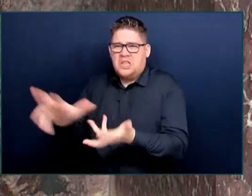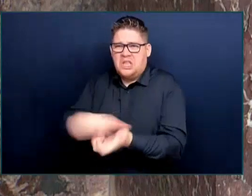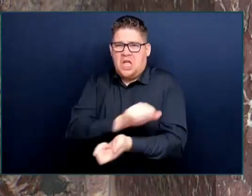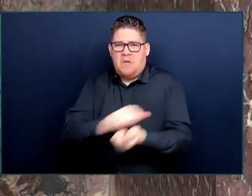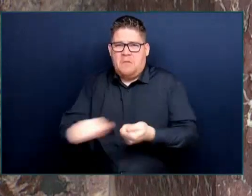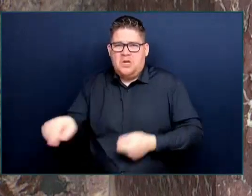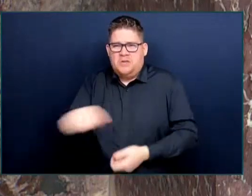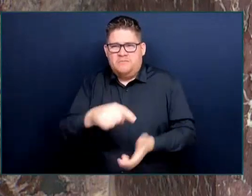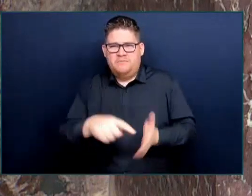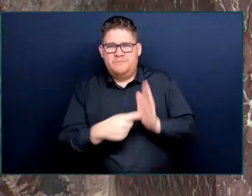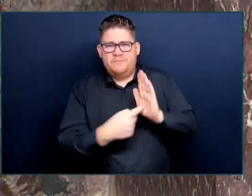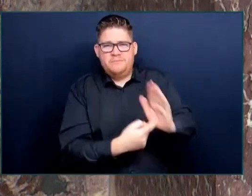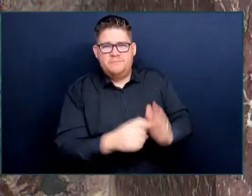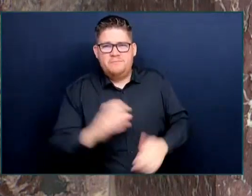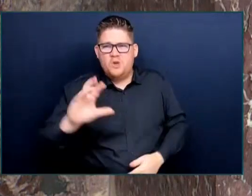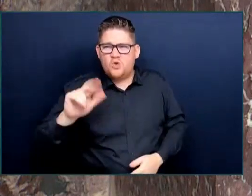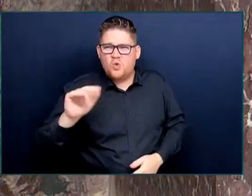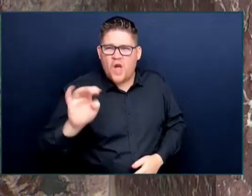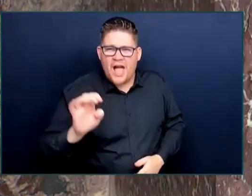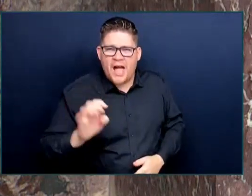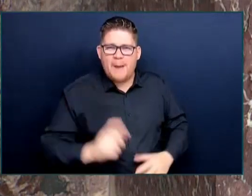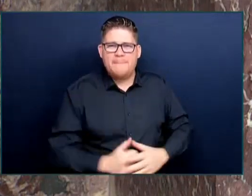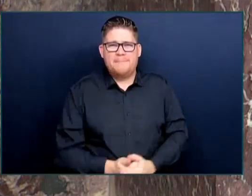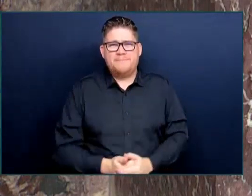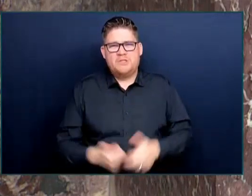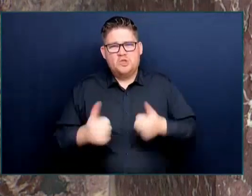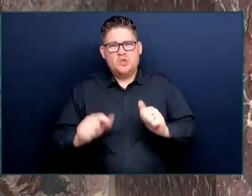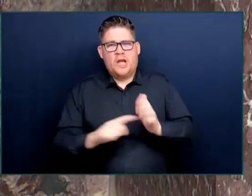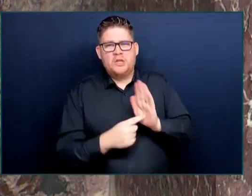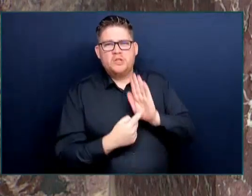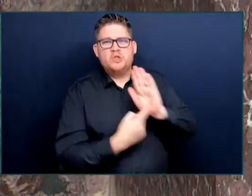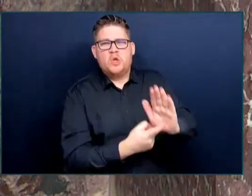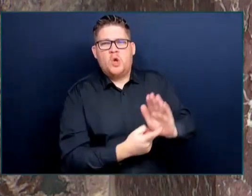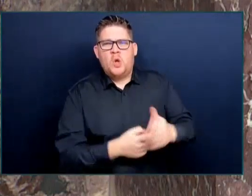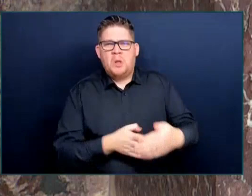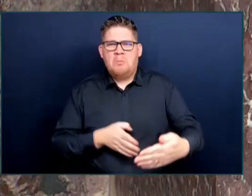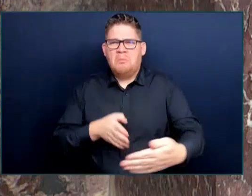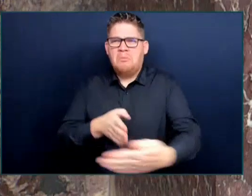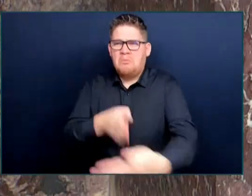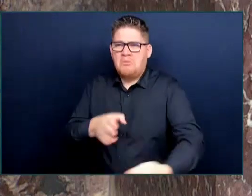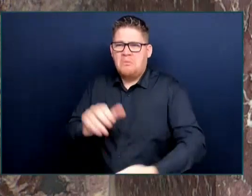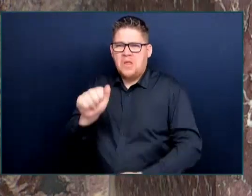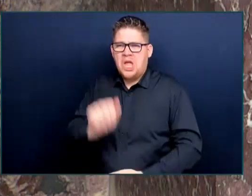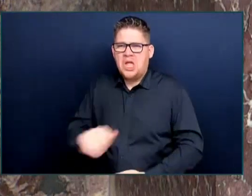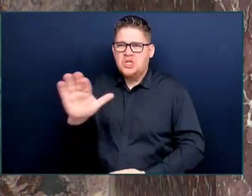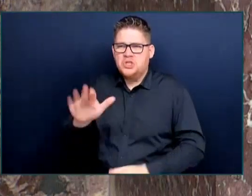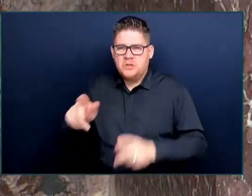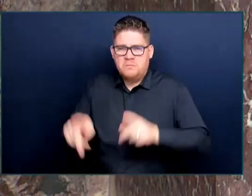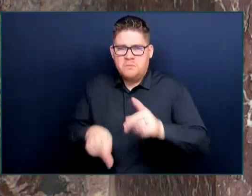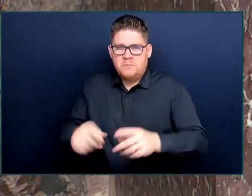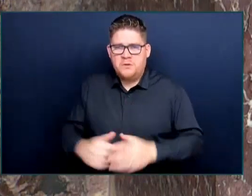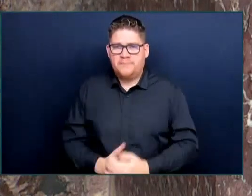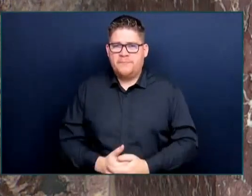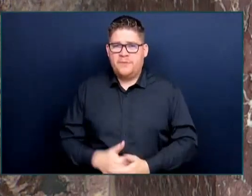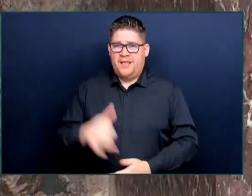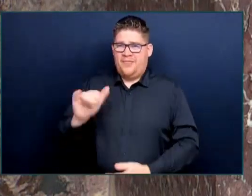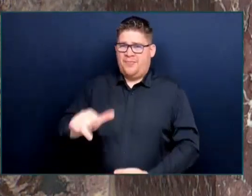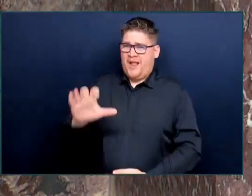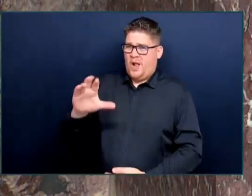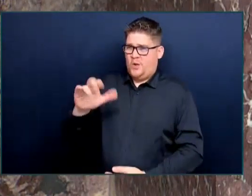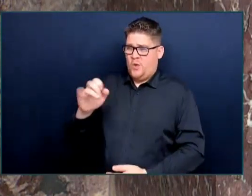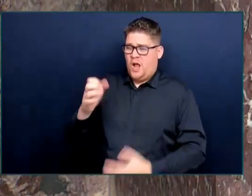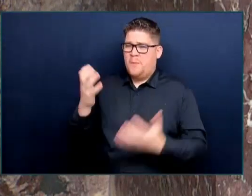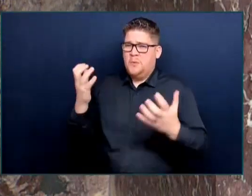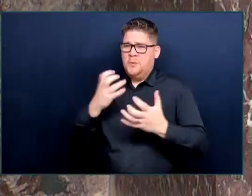-Asian hate. Vandalism in Chinatown has skyrocketed by a staggering 455% since 2019.